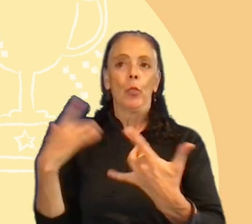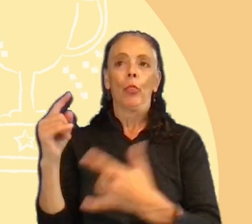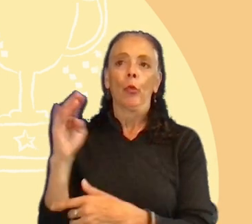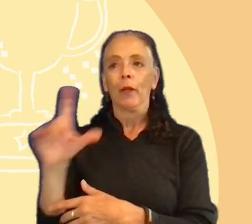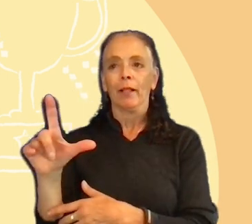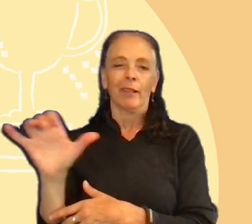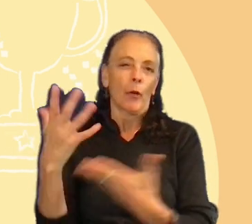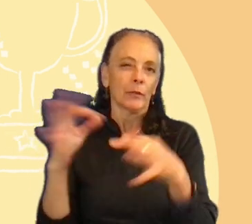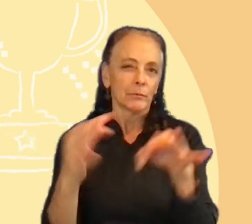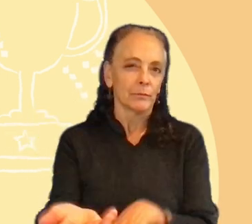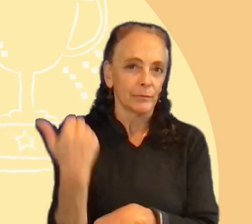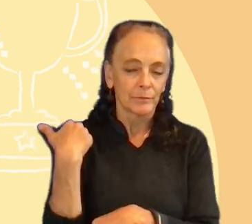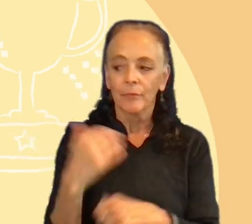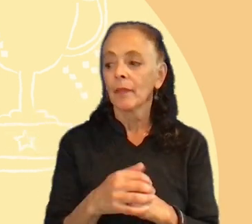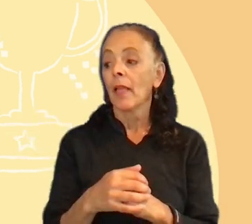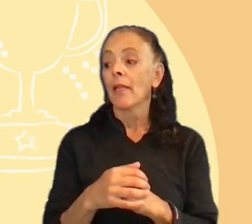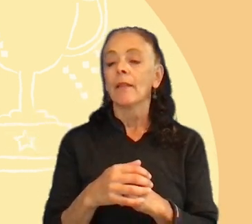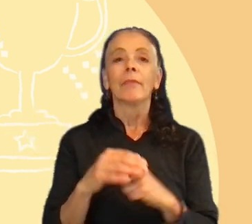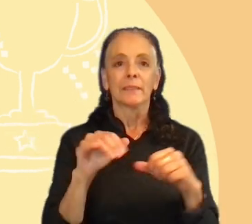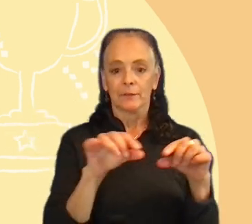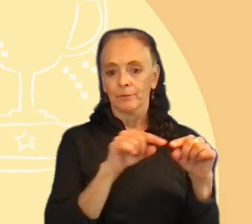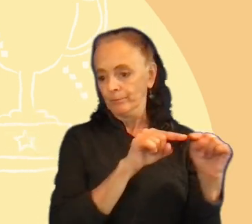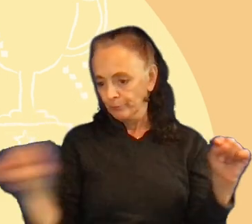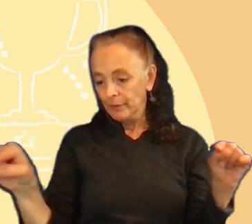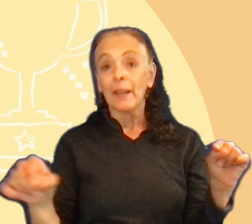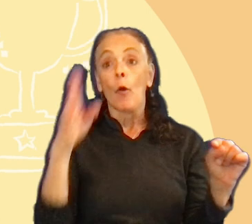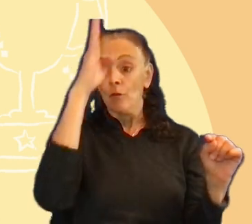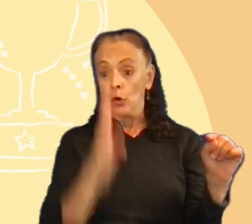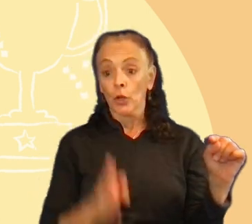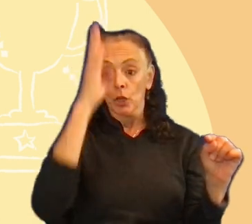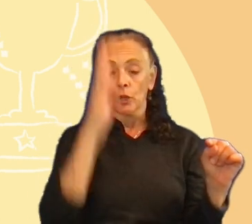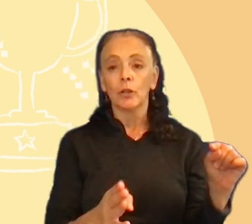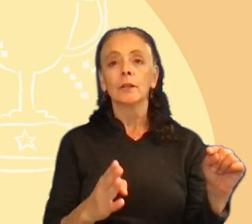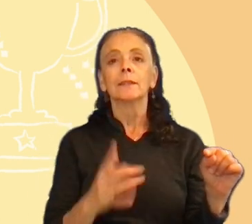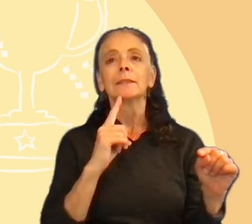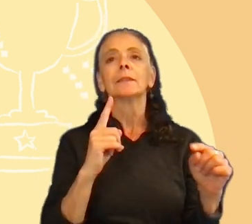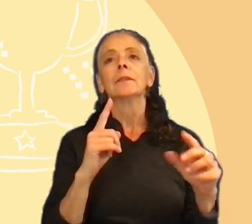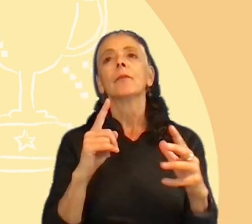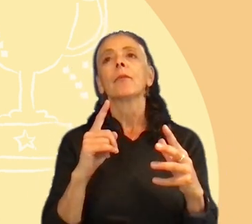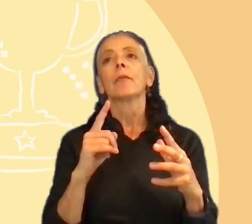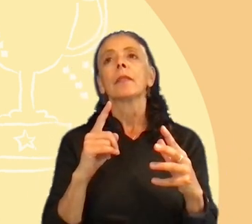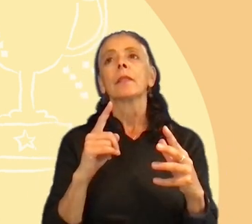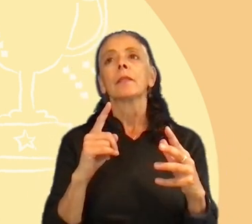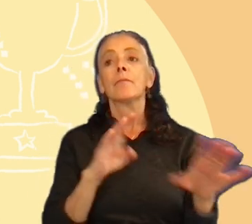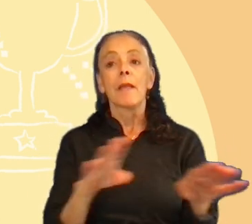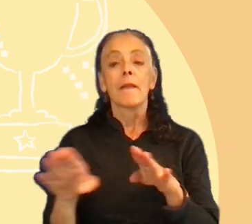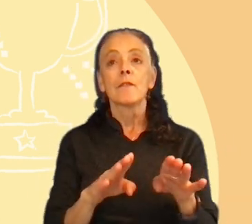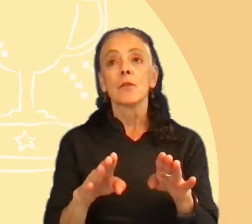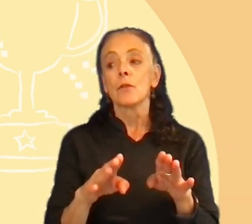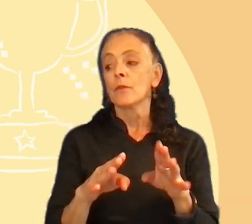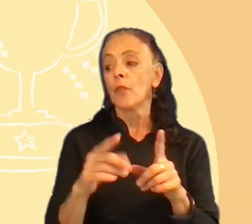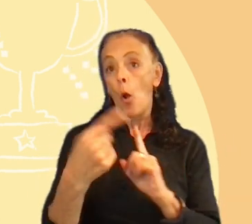earlier. And the vertical axis is related to the opponent behavior. So, they would